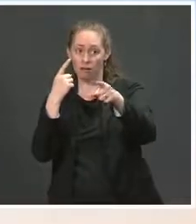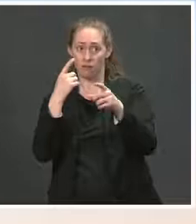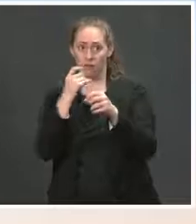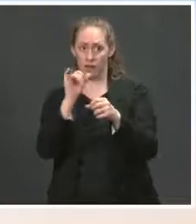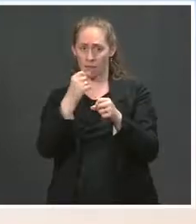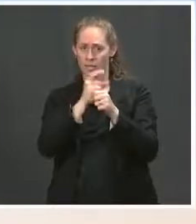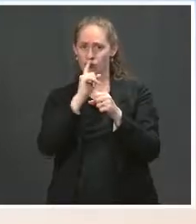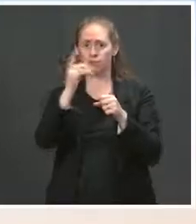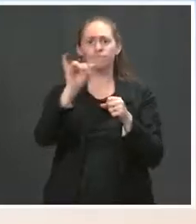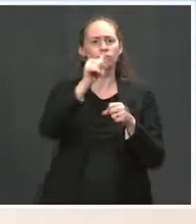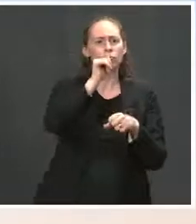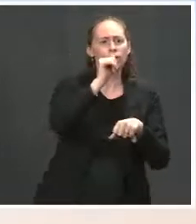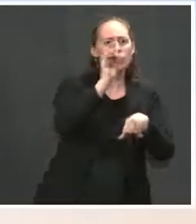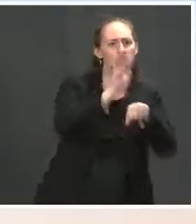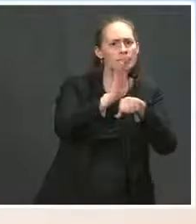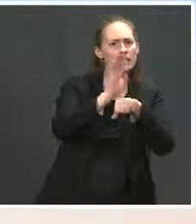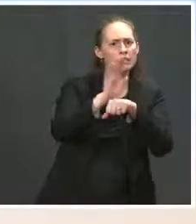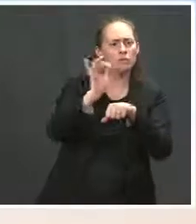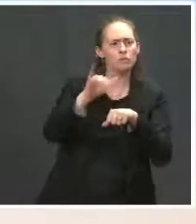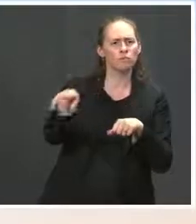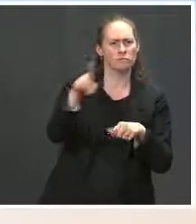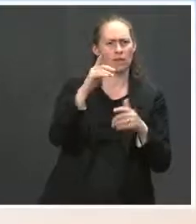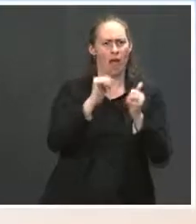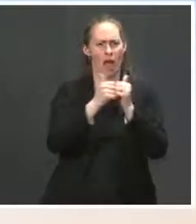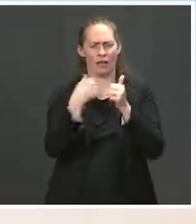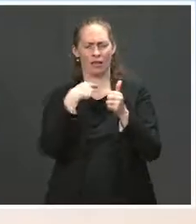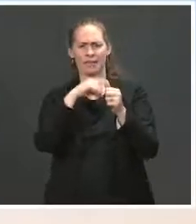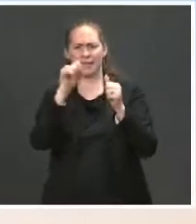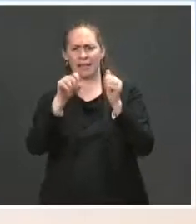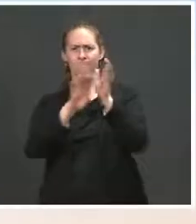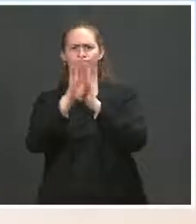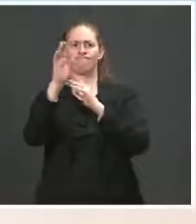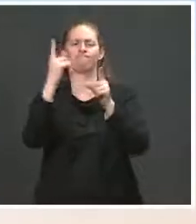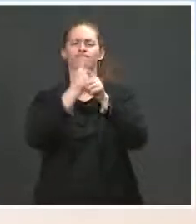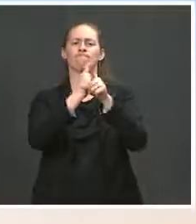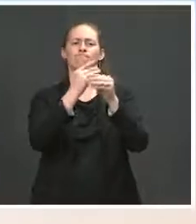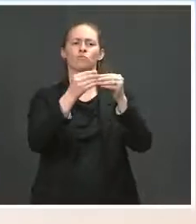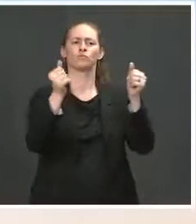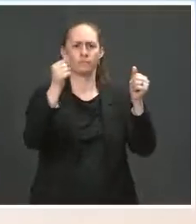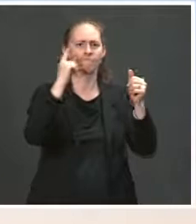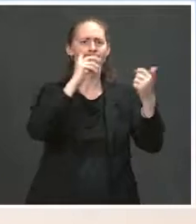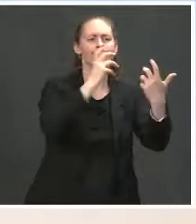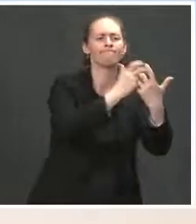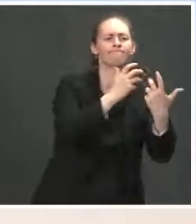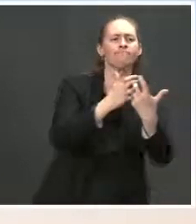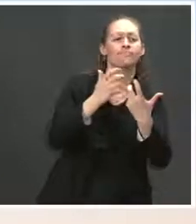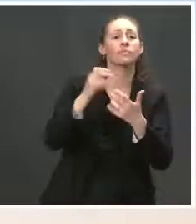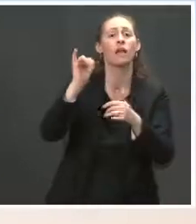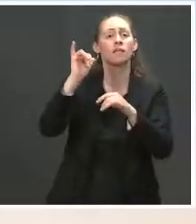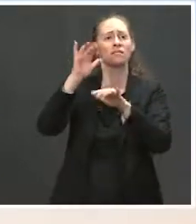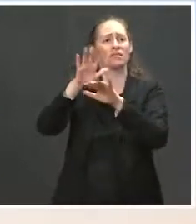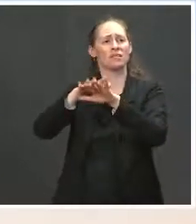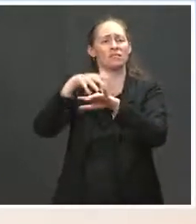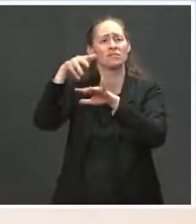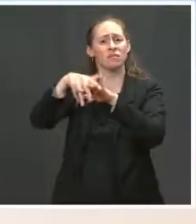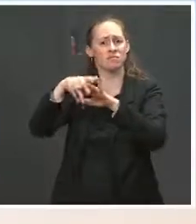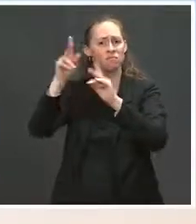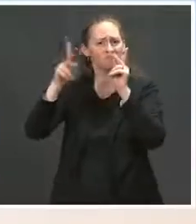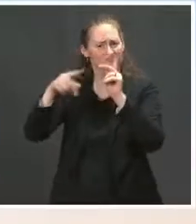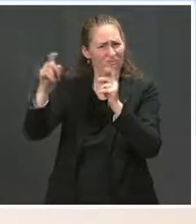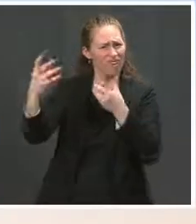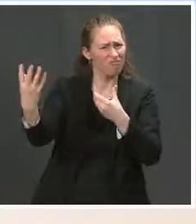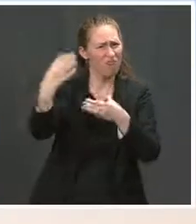find solutions. We agree with his emphasis on the necessary involvement of Indigenous people and traditional communities in protecting